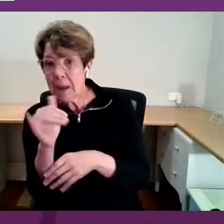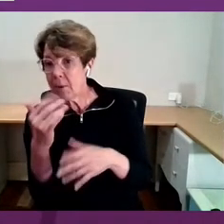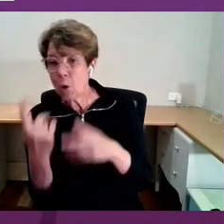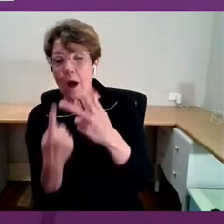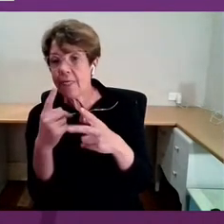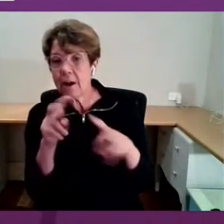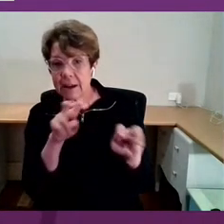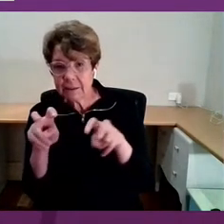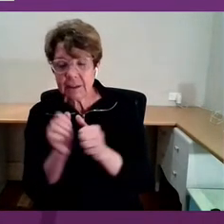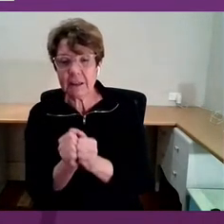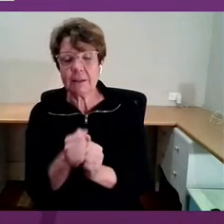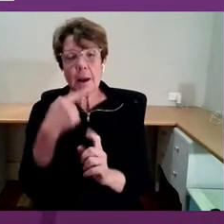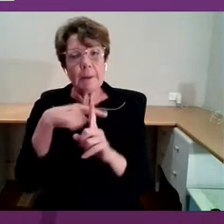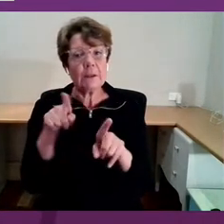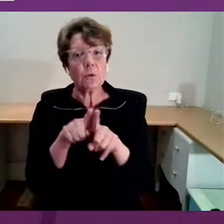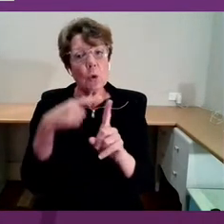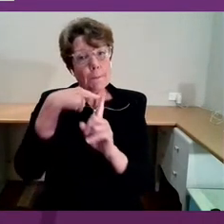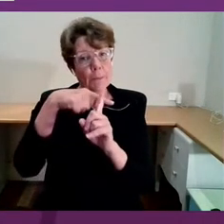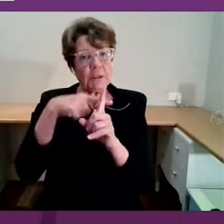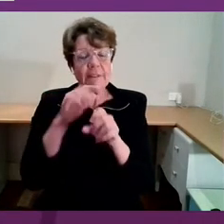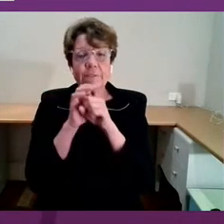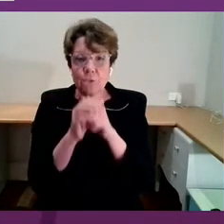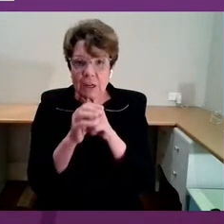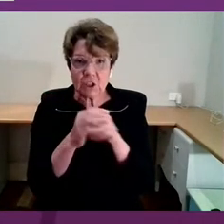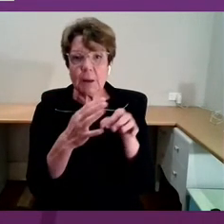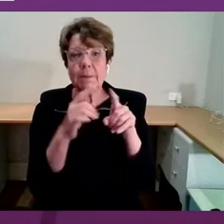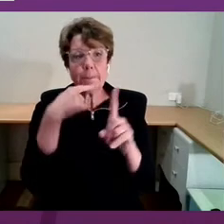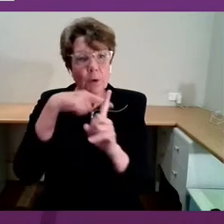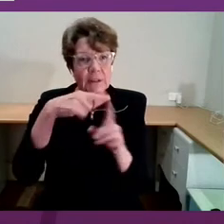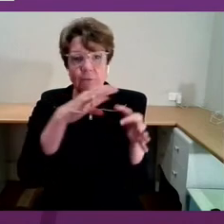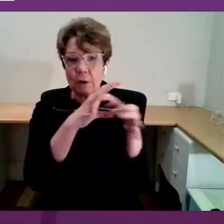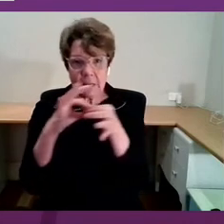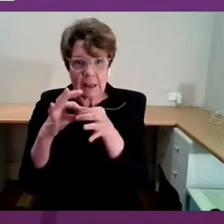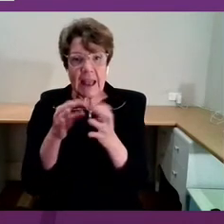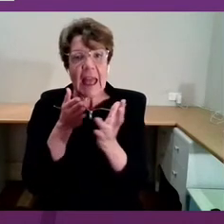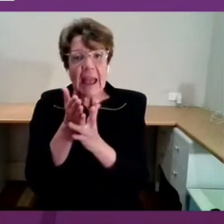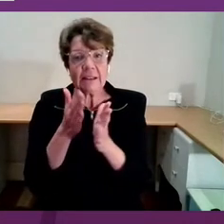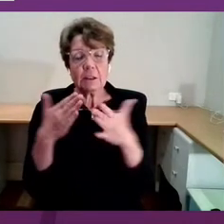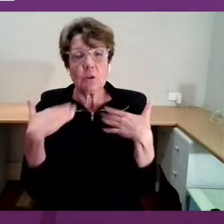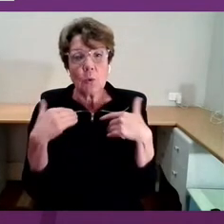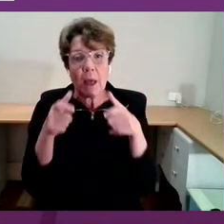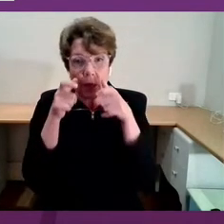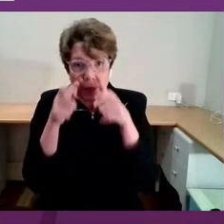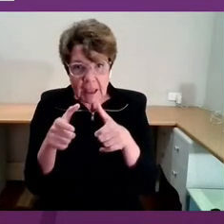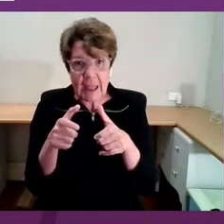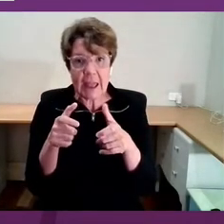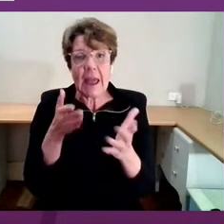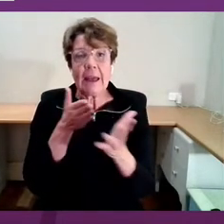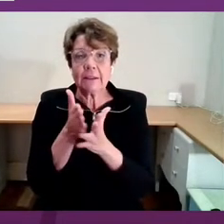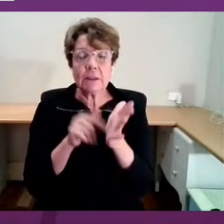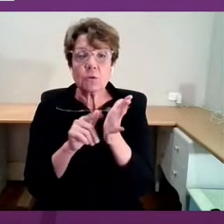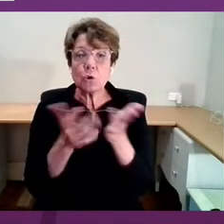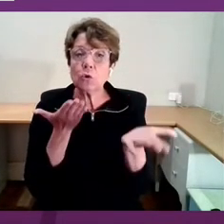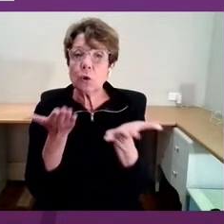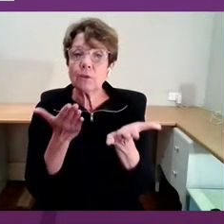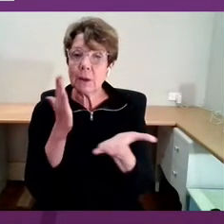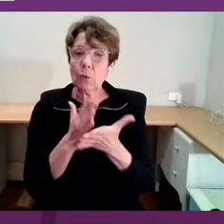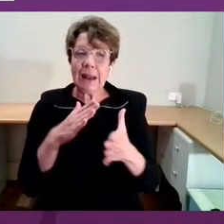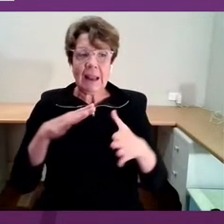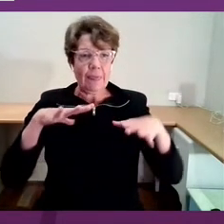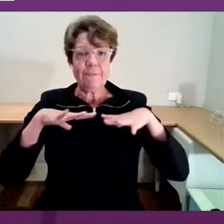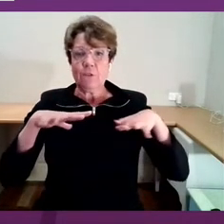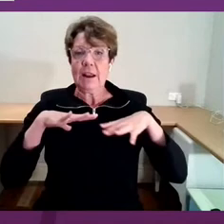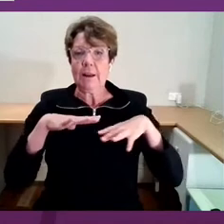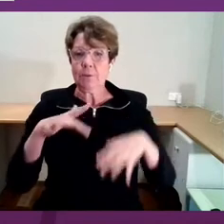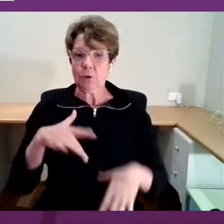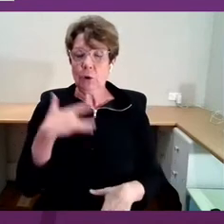having positive friendships and relationships, access to healthcare and services, and the freedom to live the life that we choose, regardless